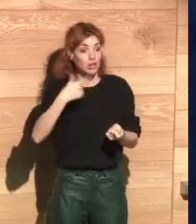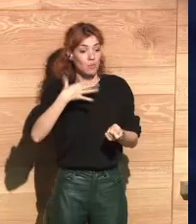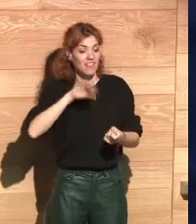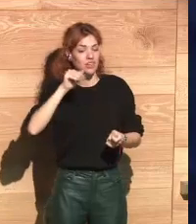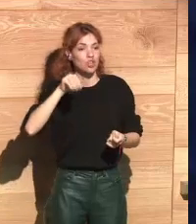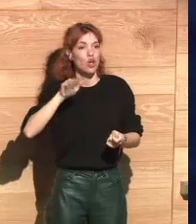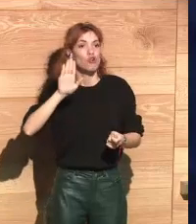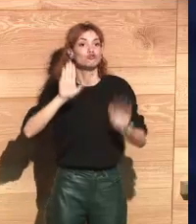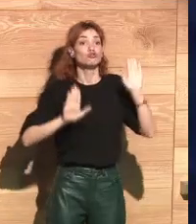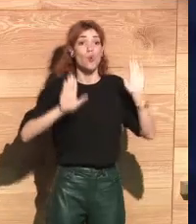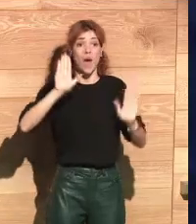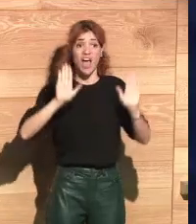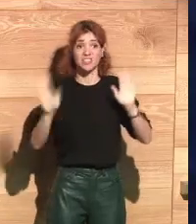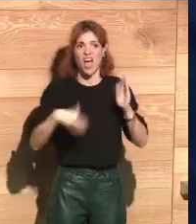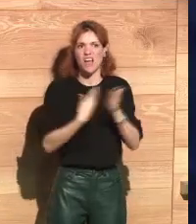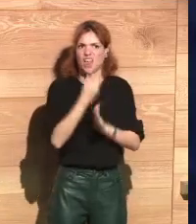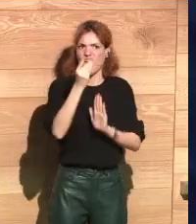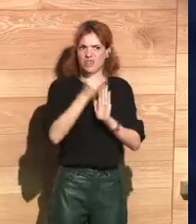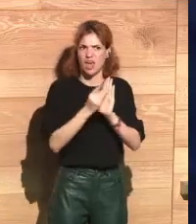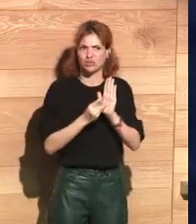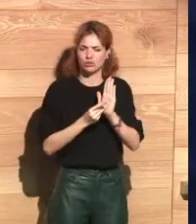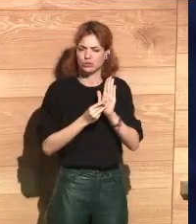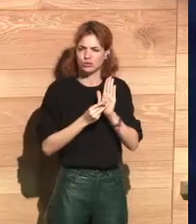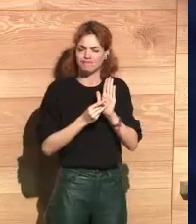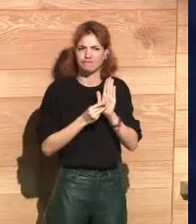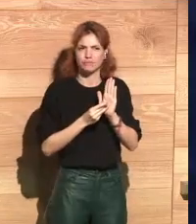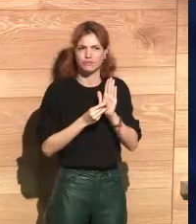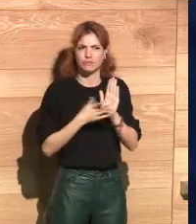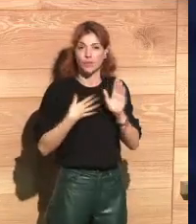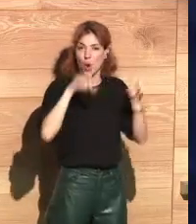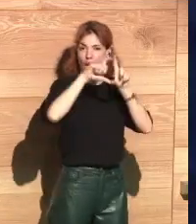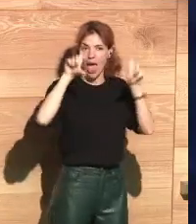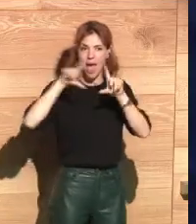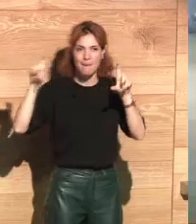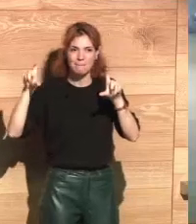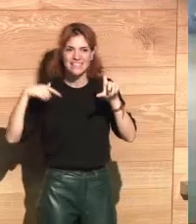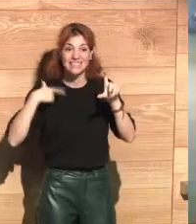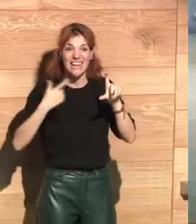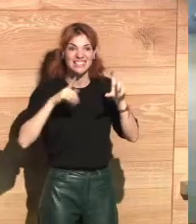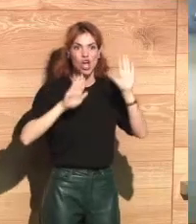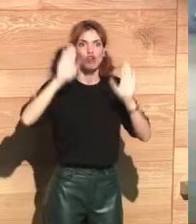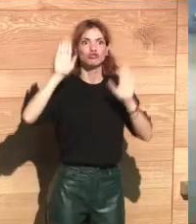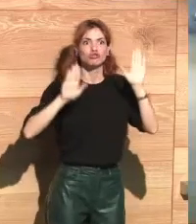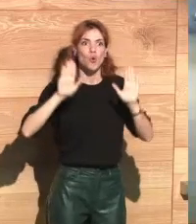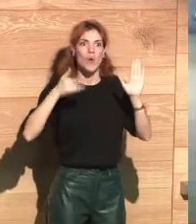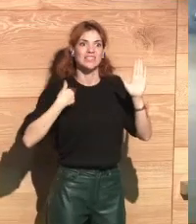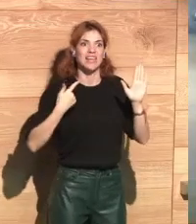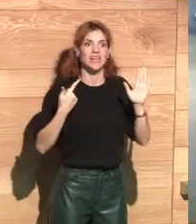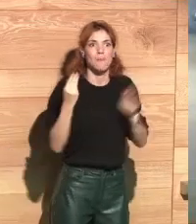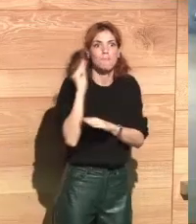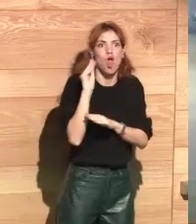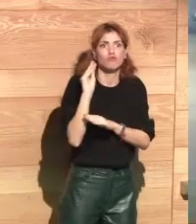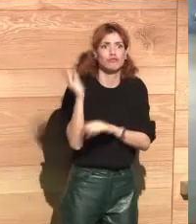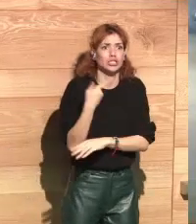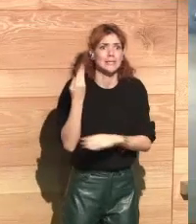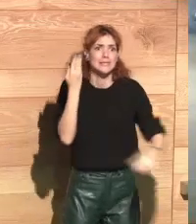how many people do understand that these data are auctioned, that they are, your data are